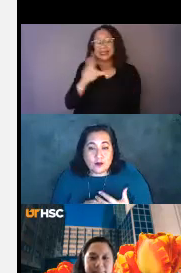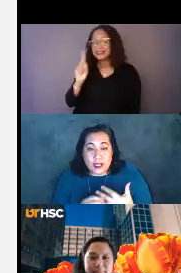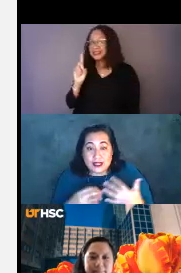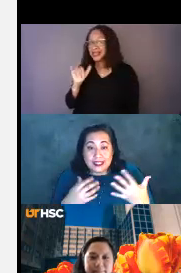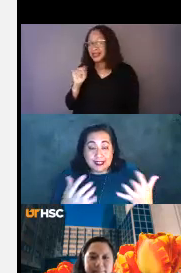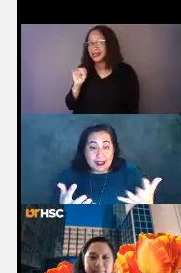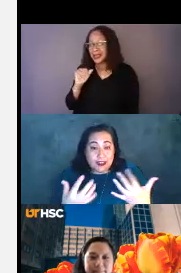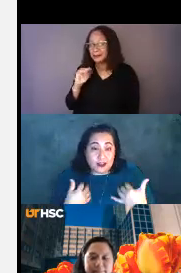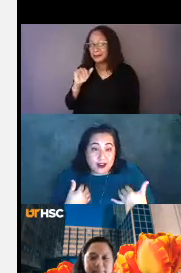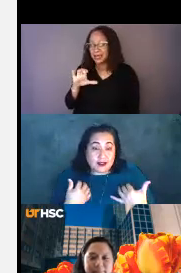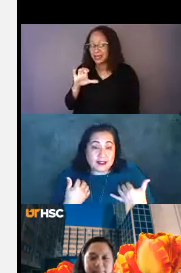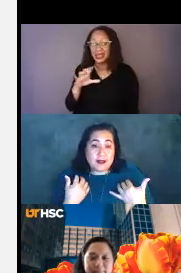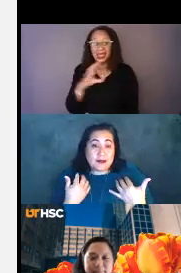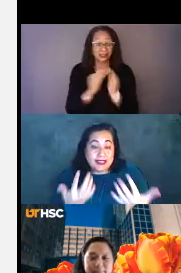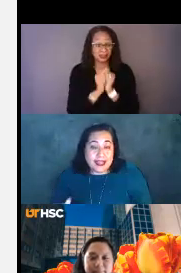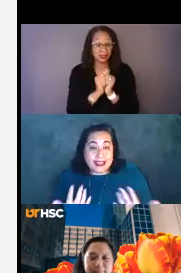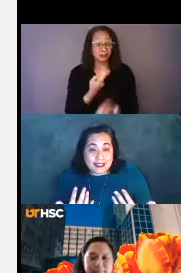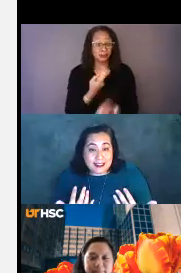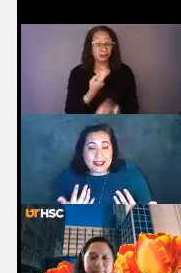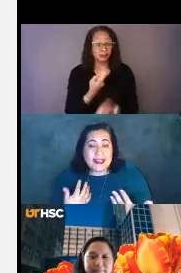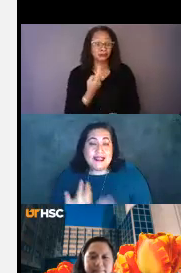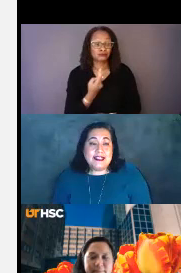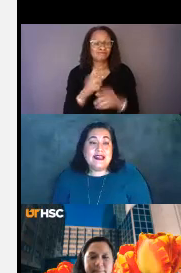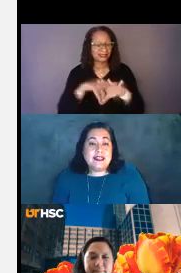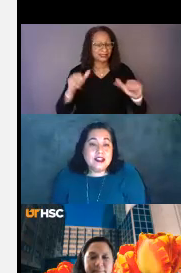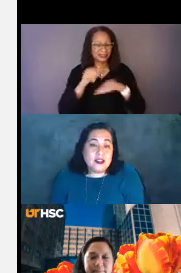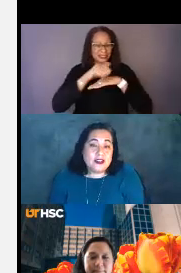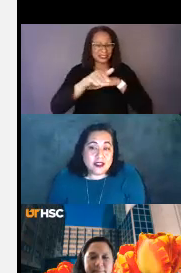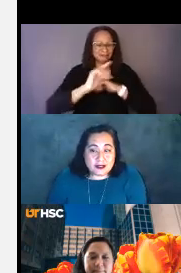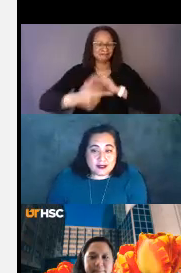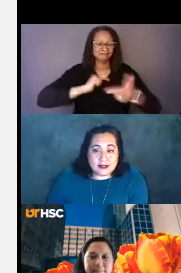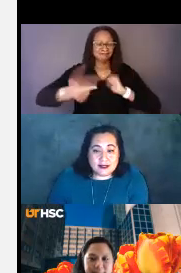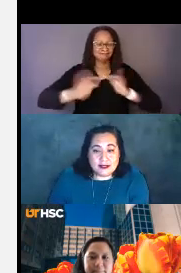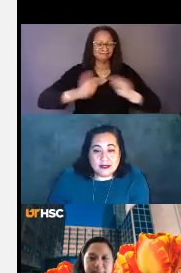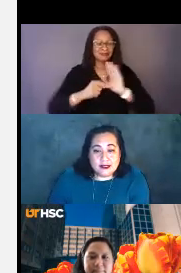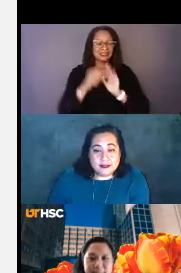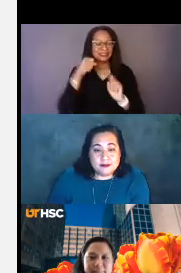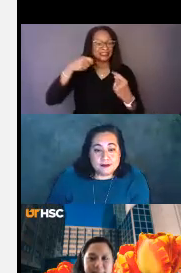And we together are simultaneously sending each other signals.